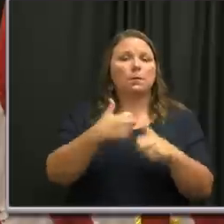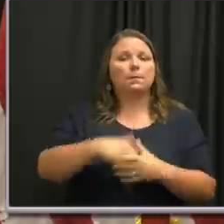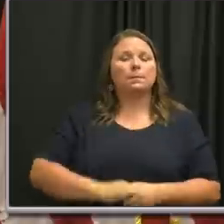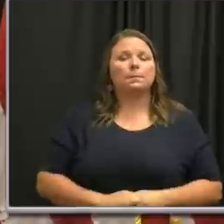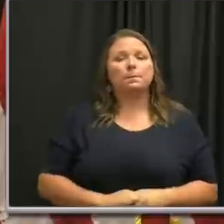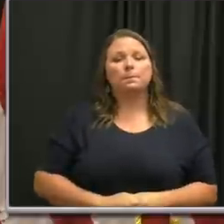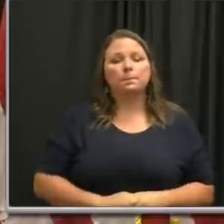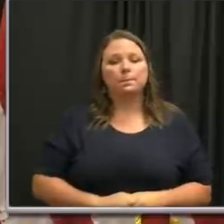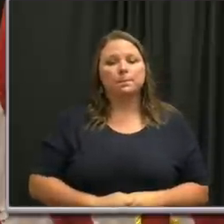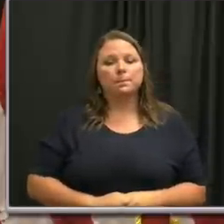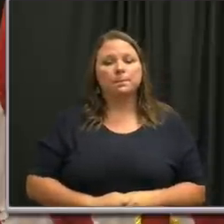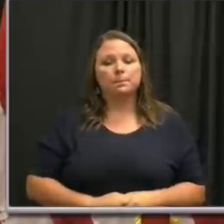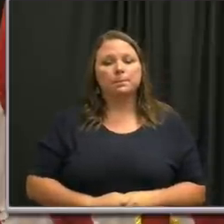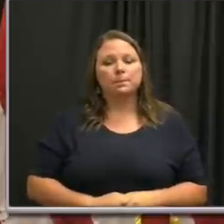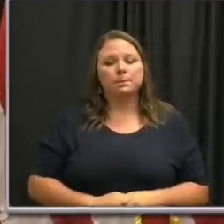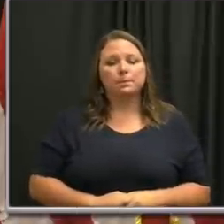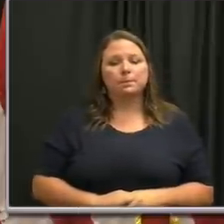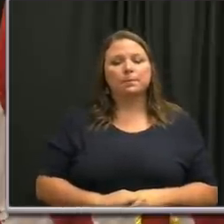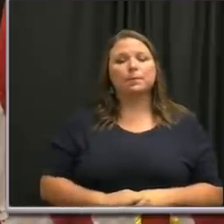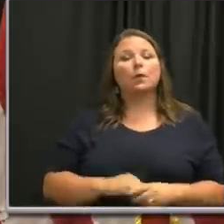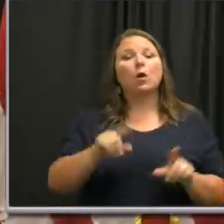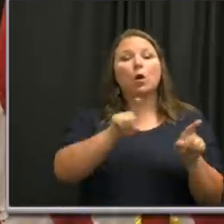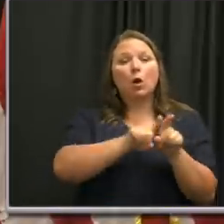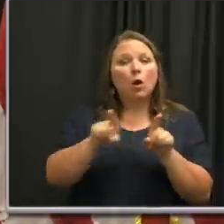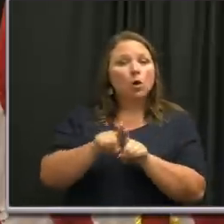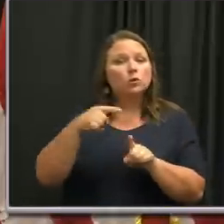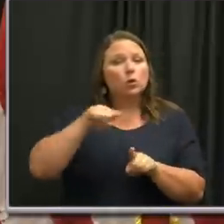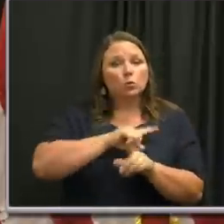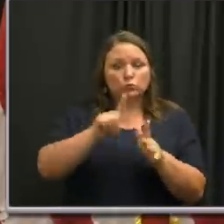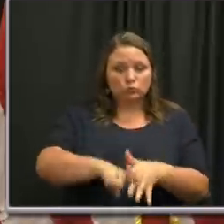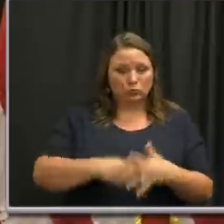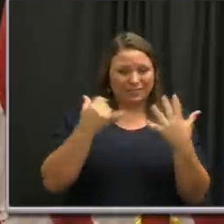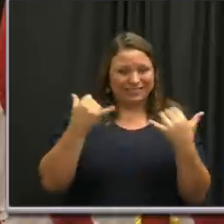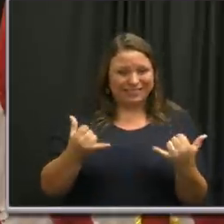we're also moving today and moving today sharply.